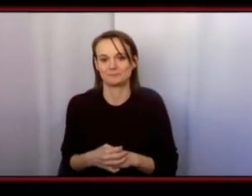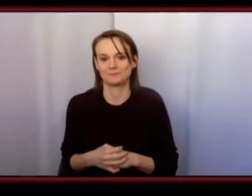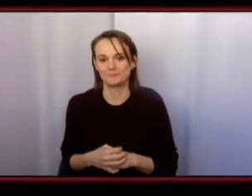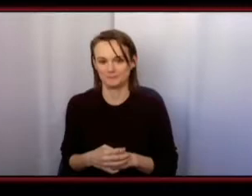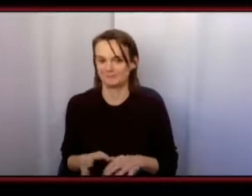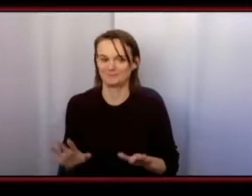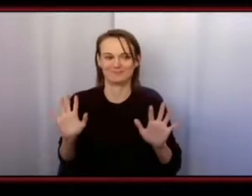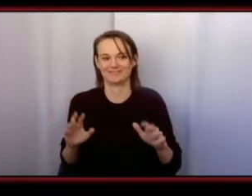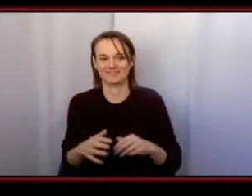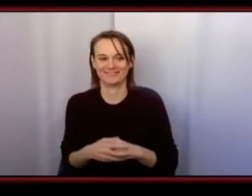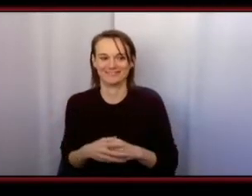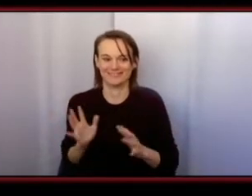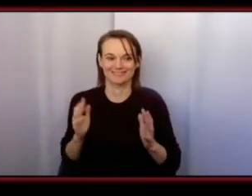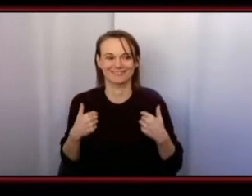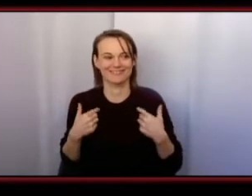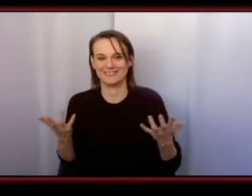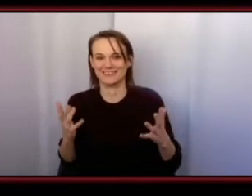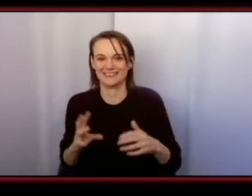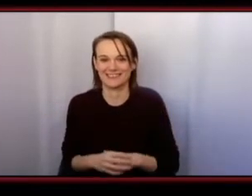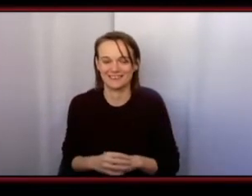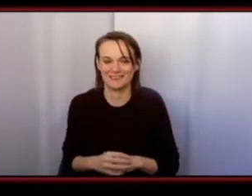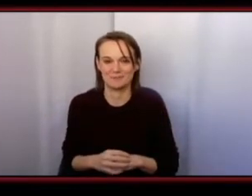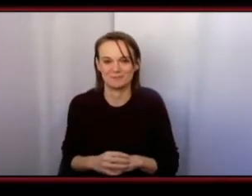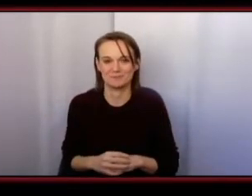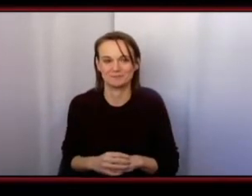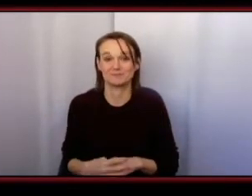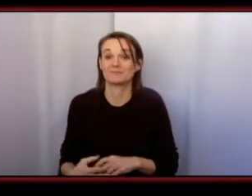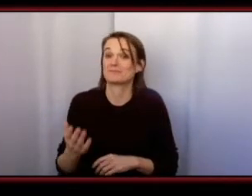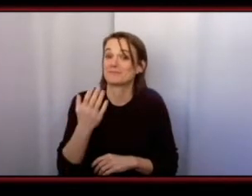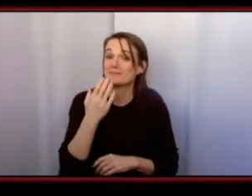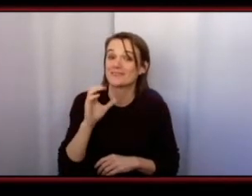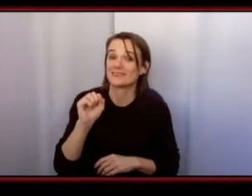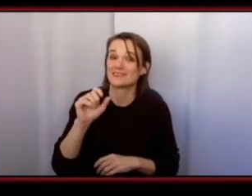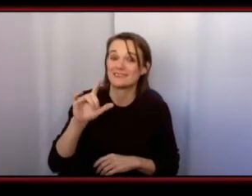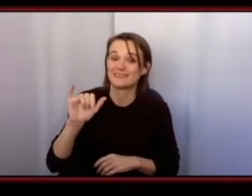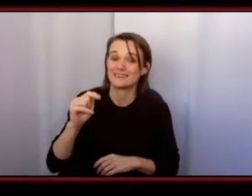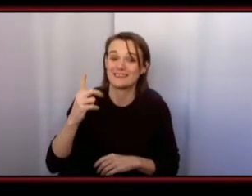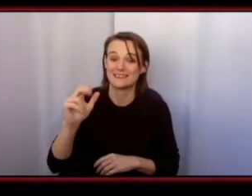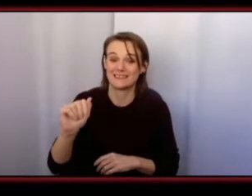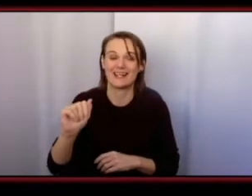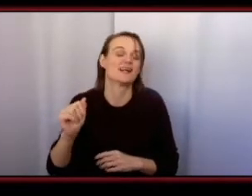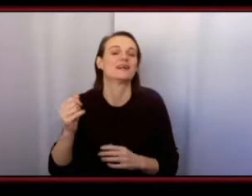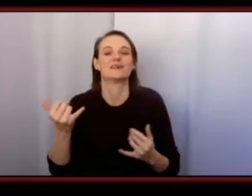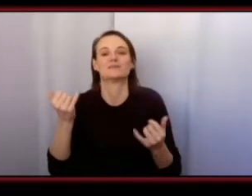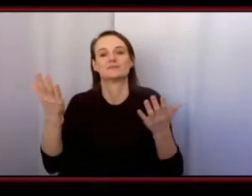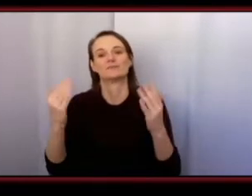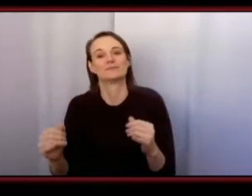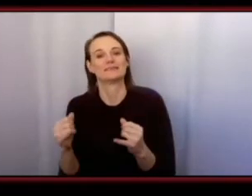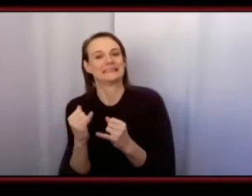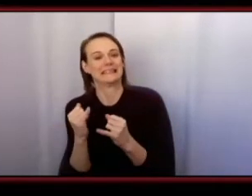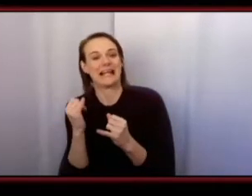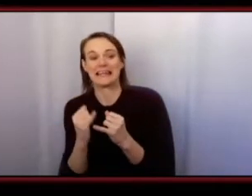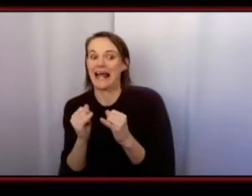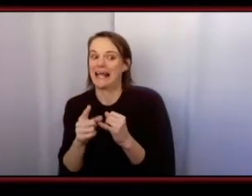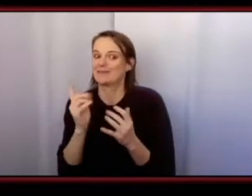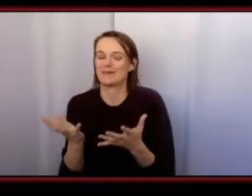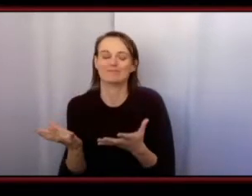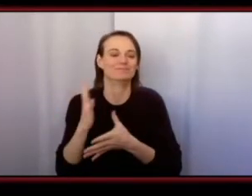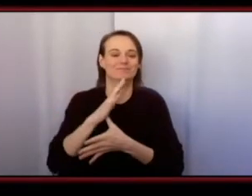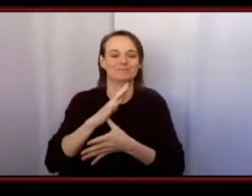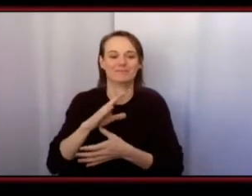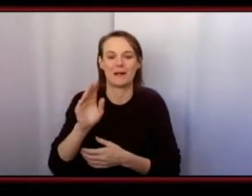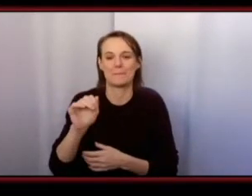yeah that's me in a nutshell thank you so much talitha uh moving along last but not least barbara roberts